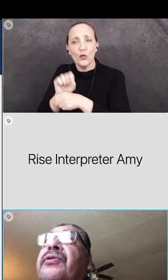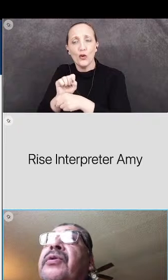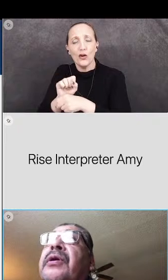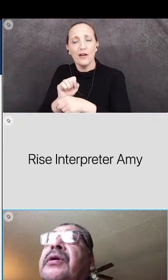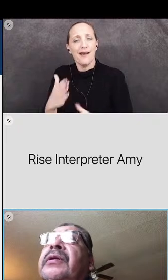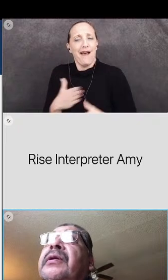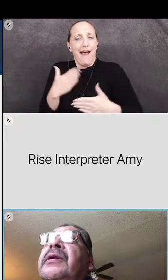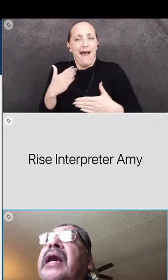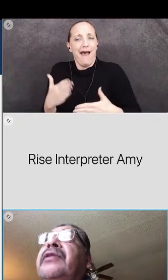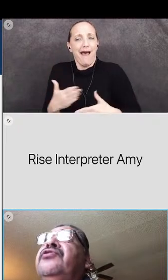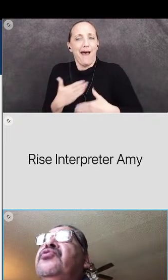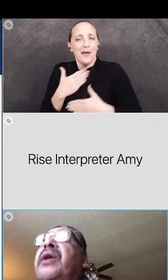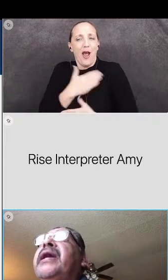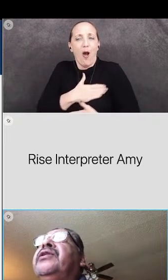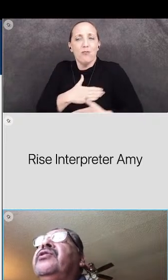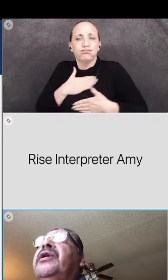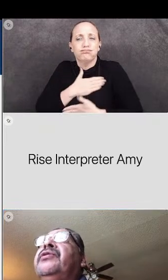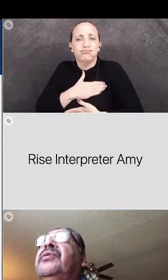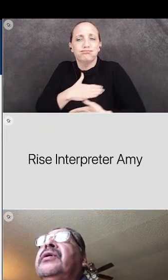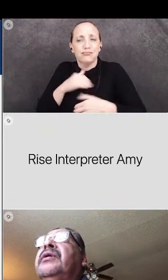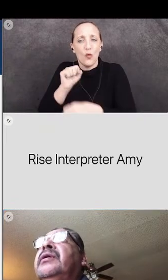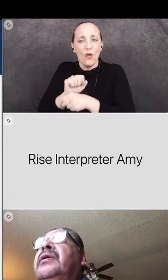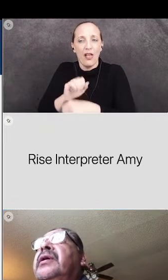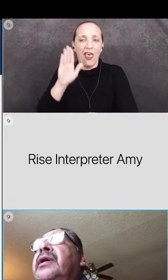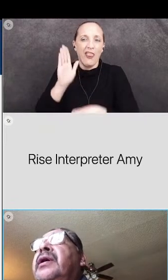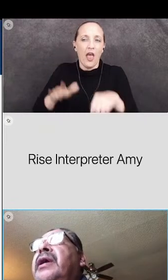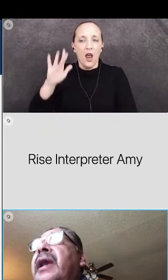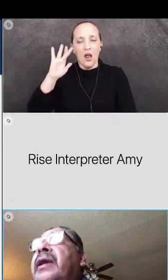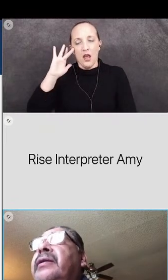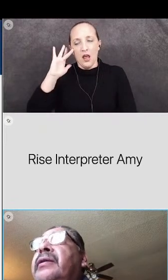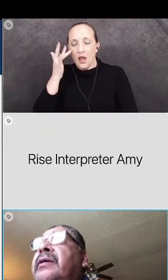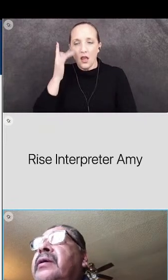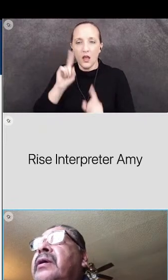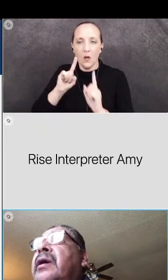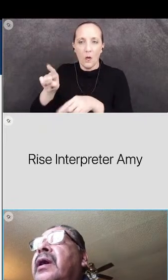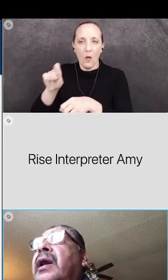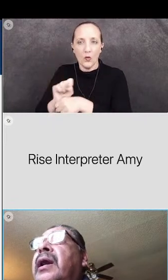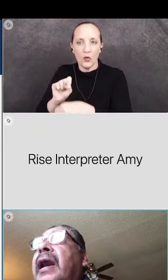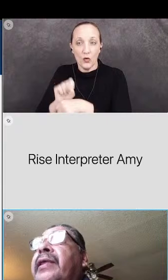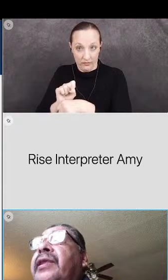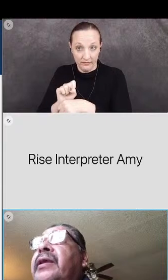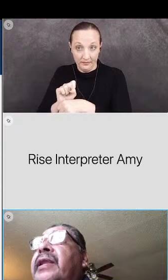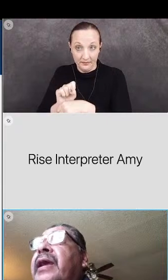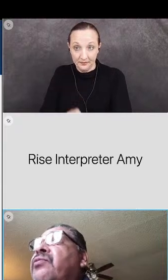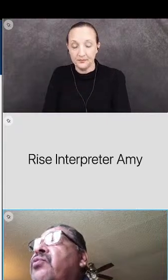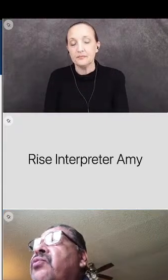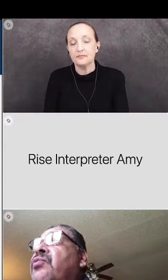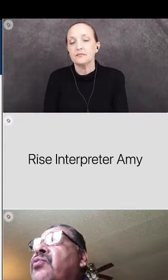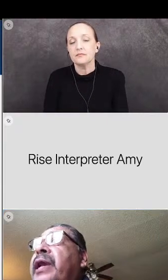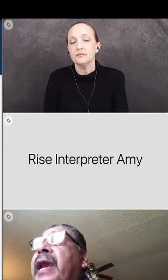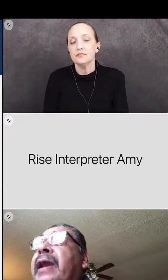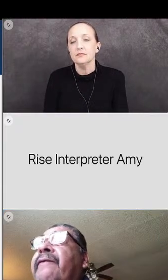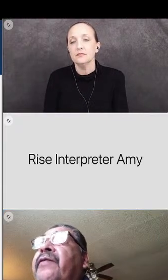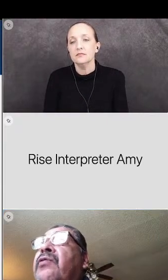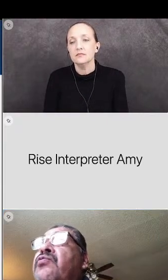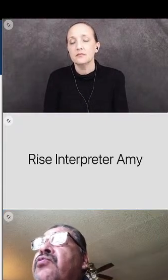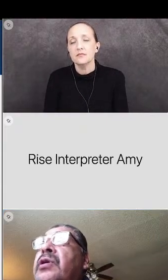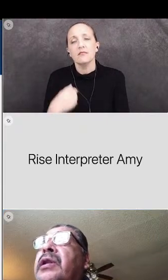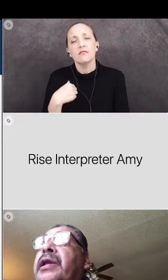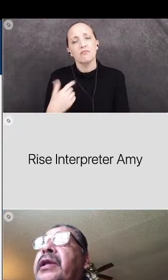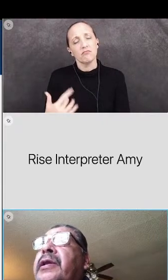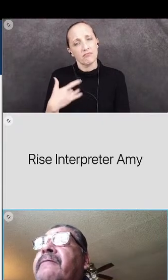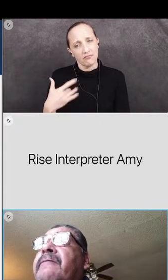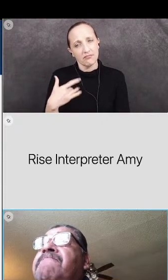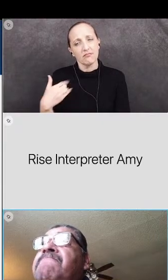happy to go to work, not dread going to work. And I think that we have